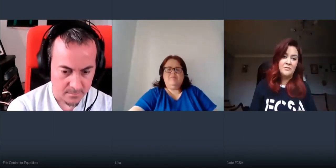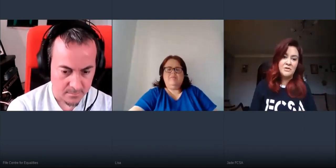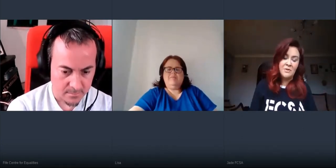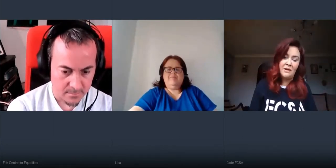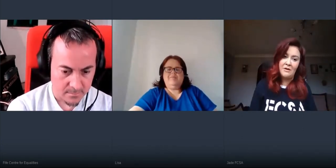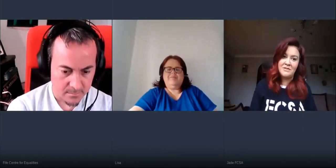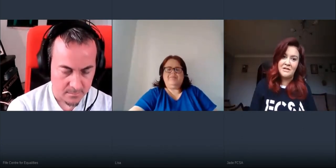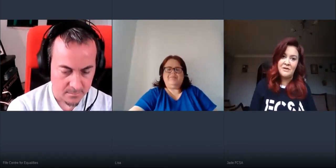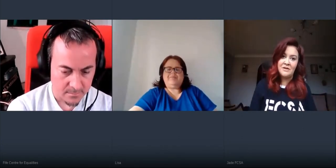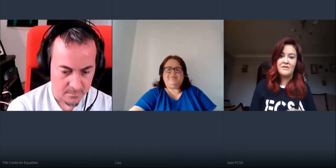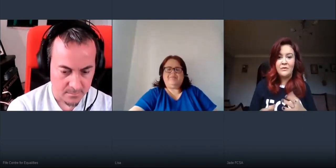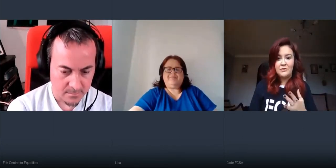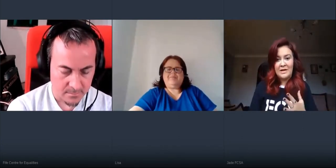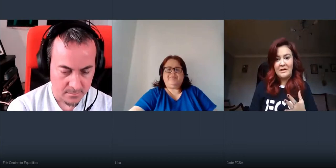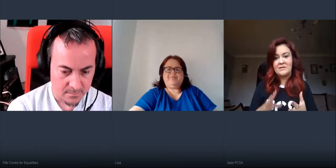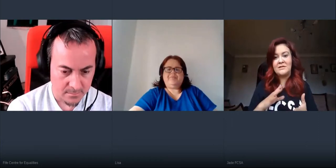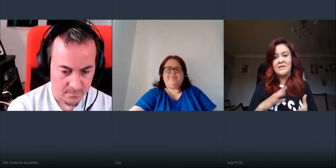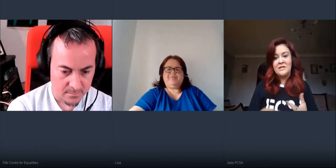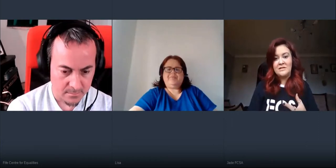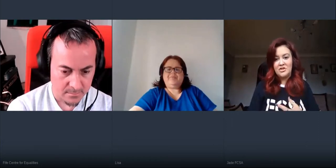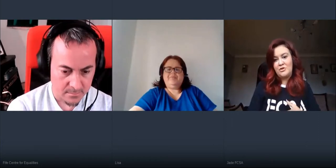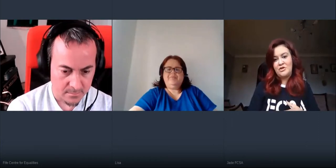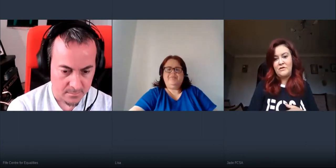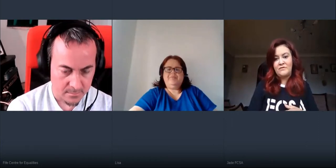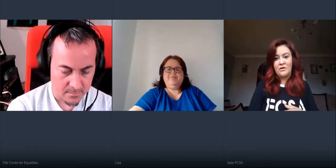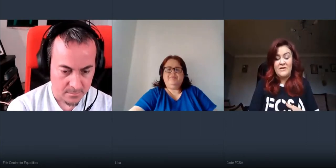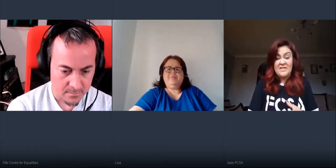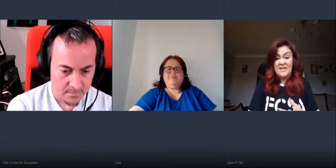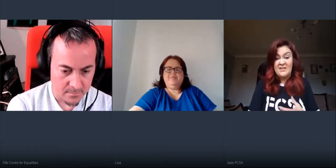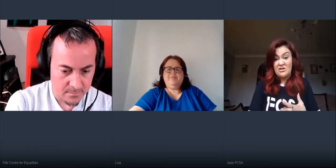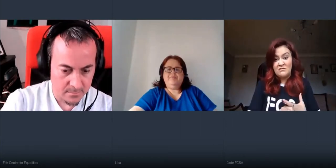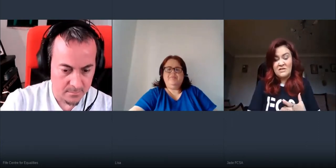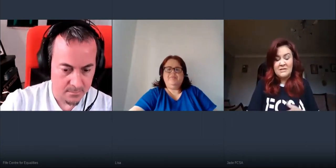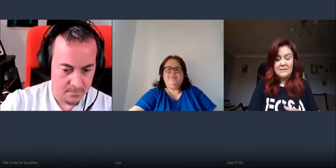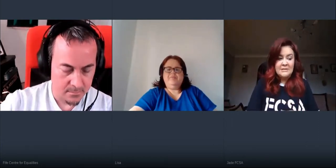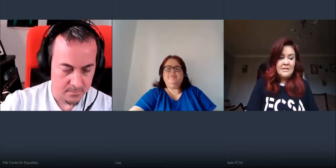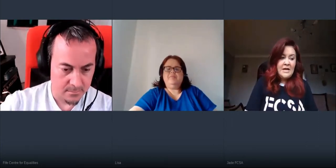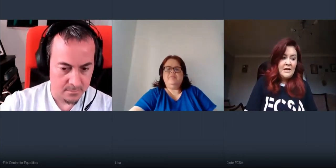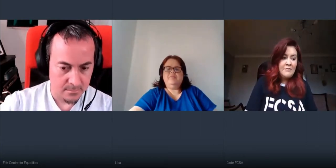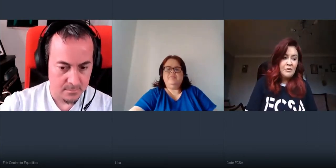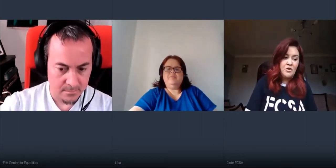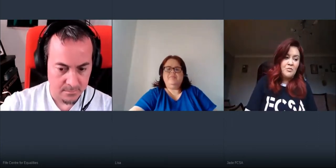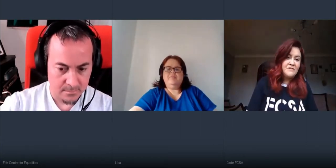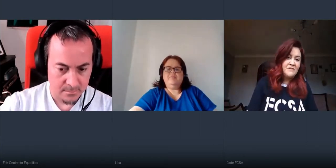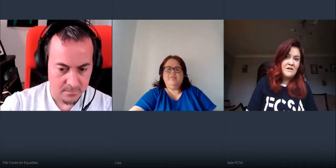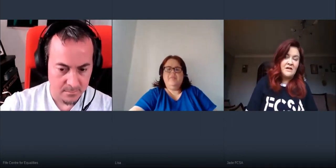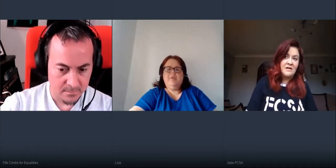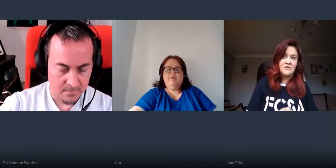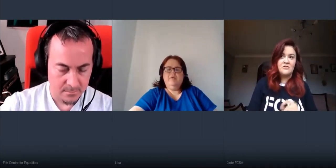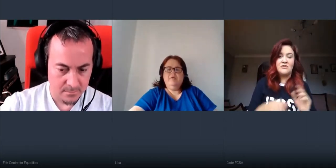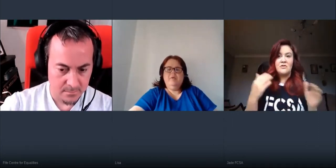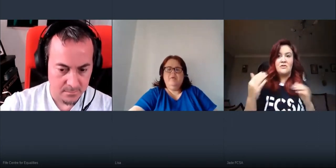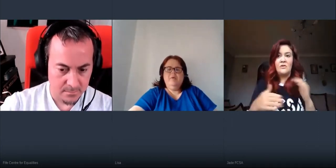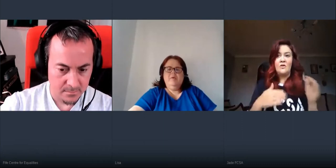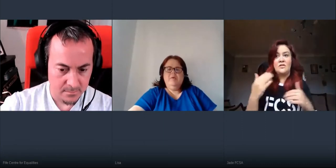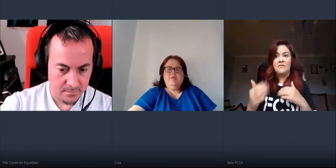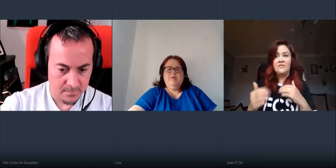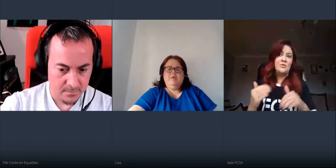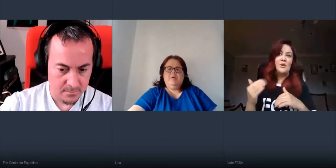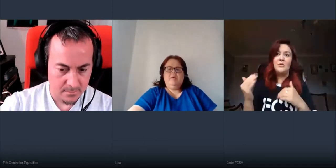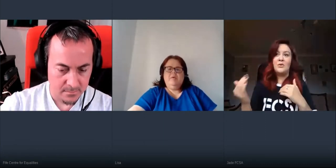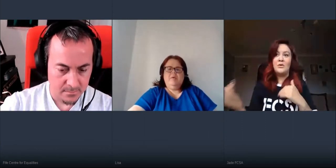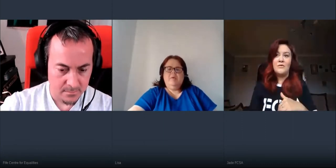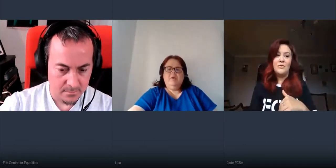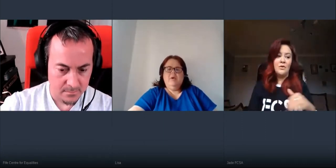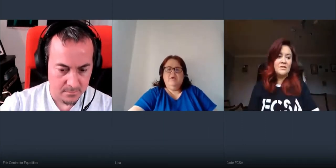groups as well helped out with like food banks and distribution of sort of essentials and on top of different things so there's lots of stuff that's been